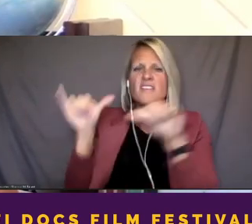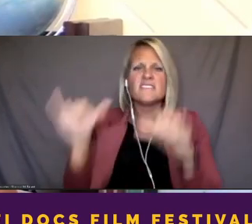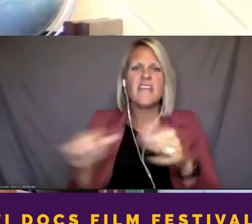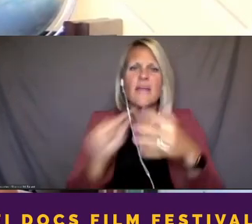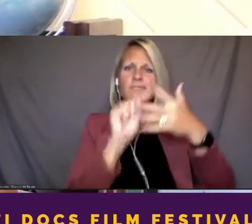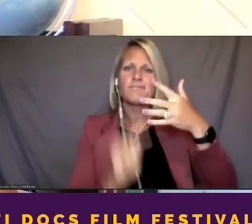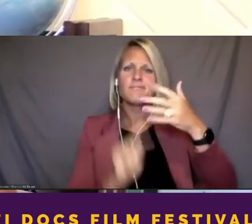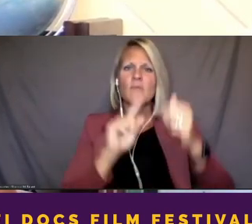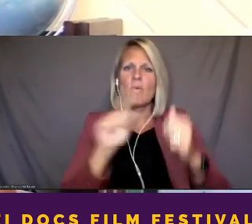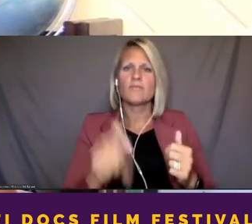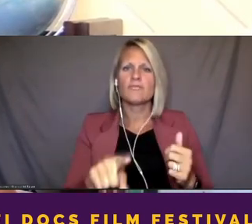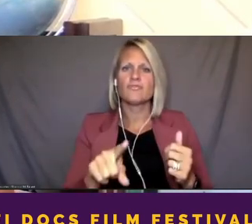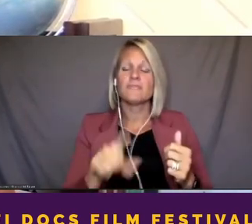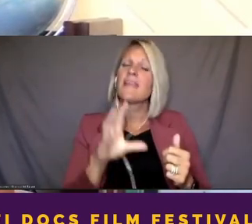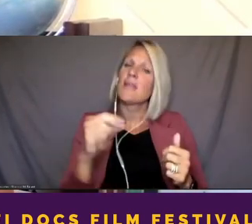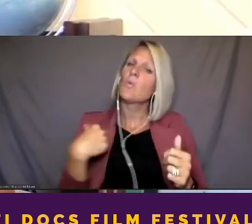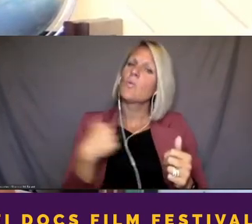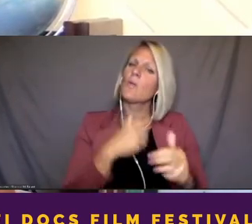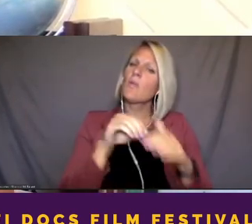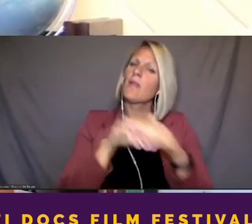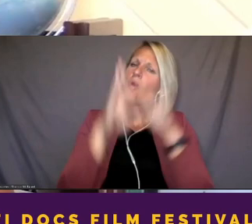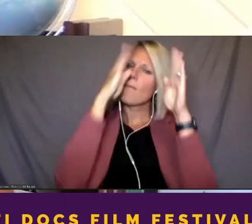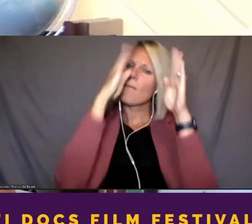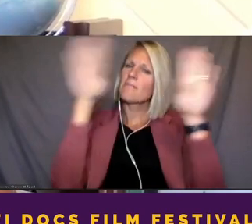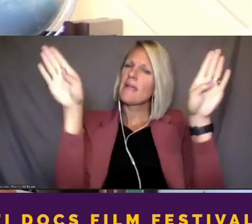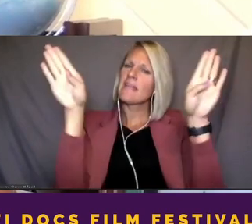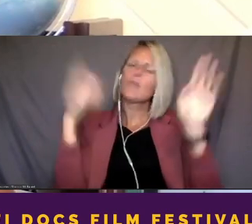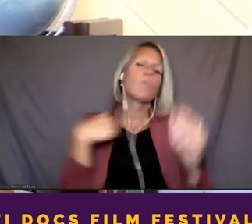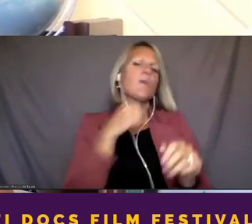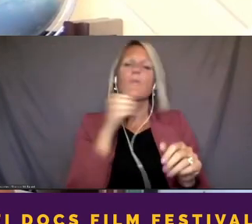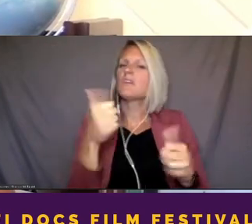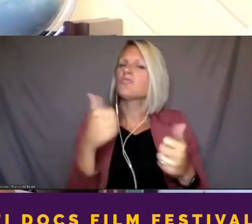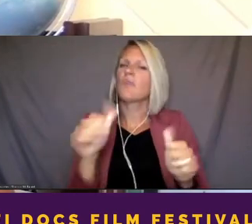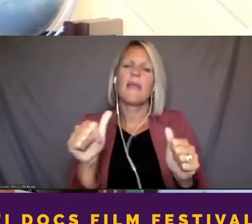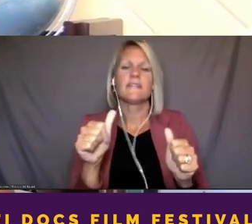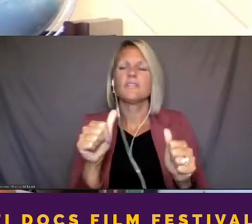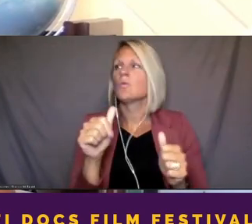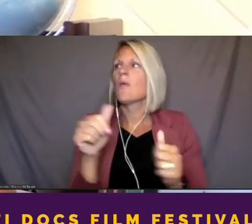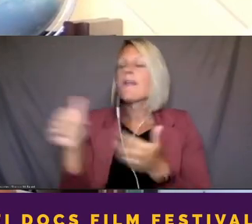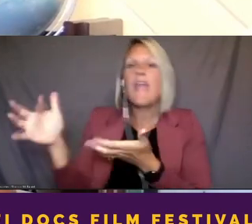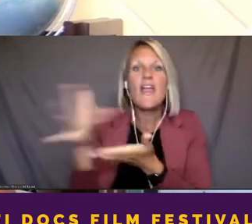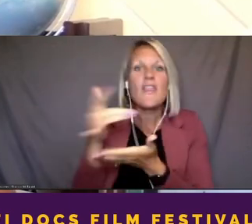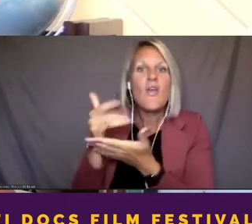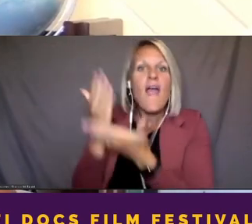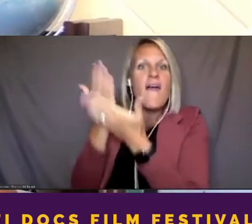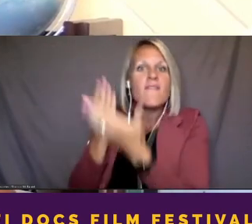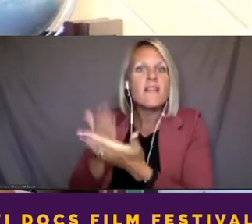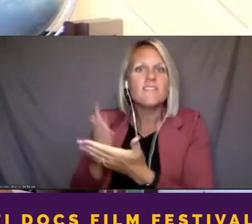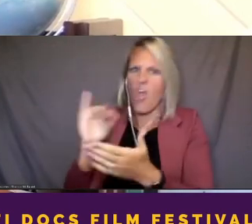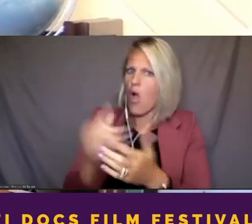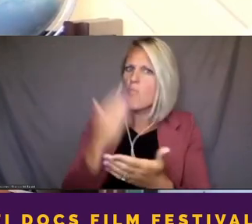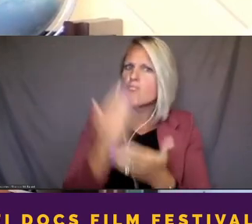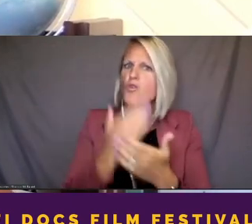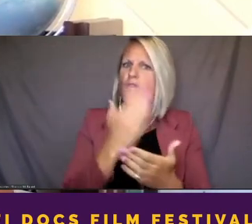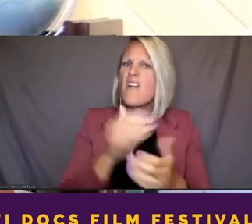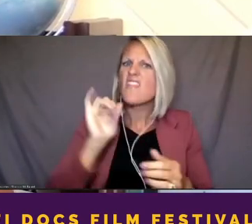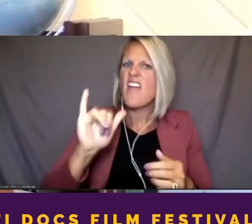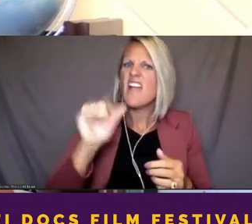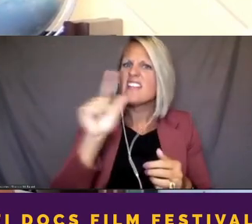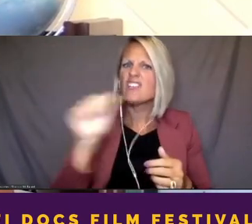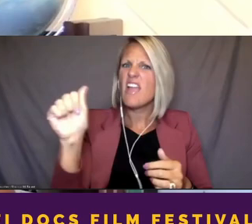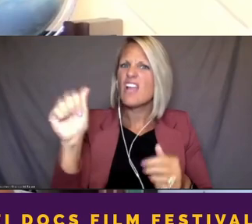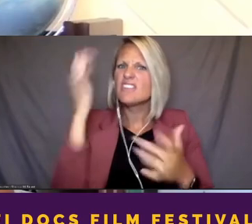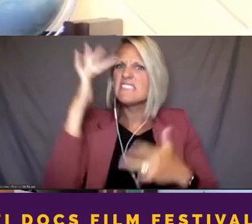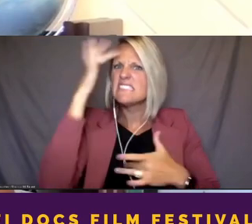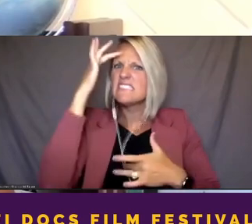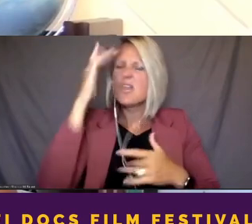very in a very open minded way. Like we weren't trying to sort of, you know, gather all the evidence that proved that Legionnaires disease was the cause of all these people's